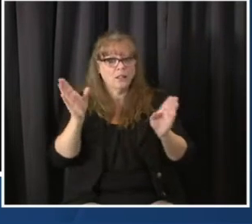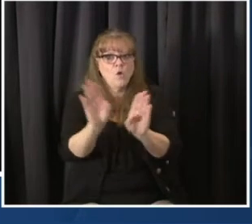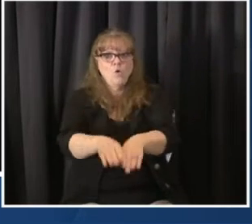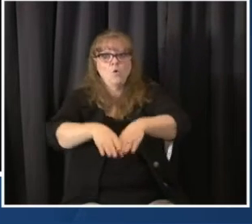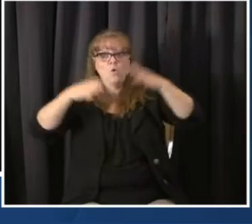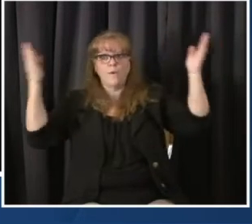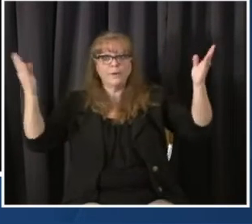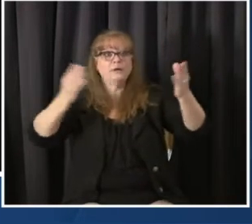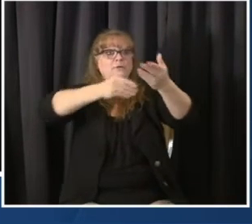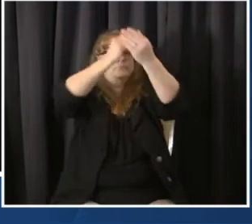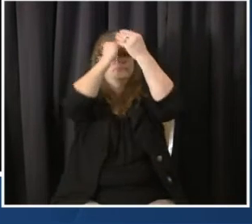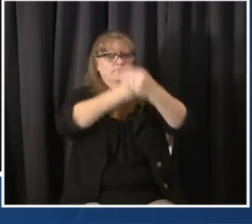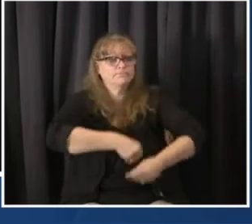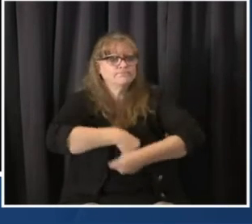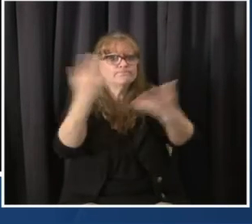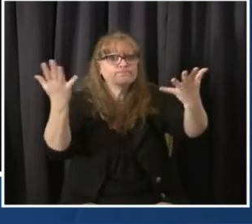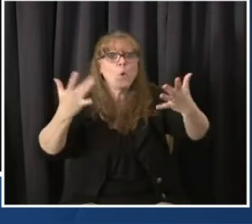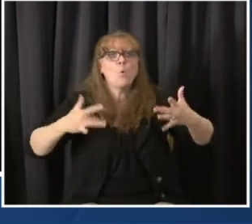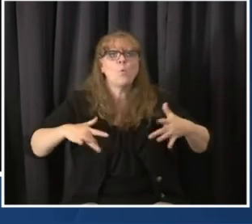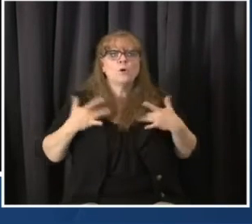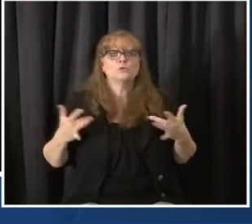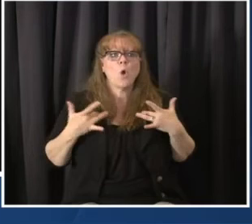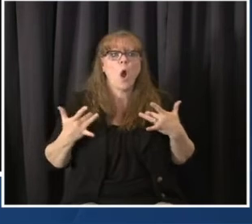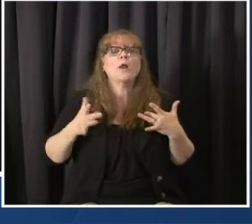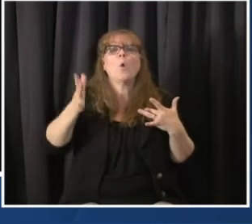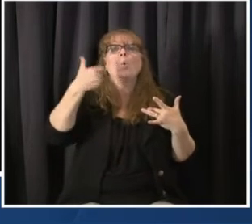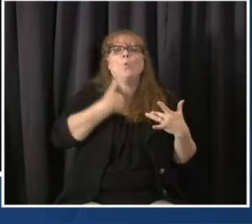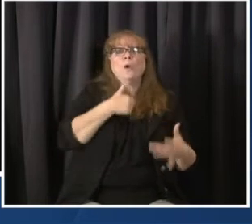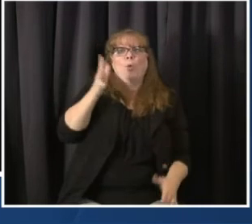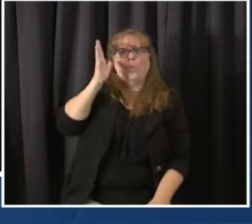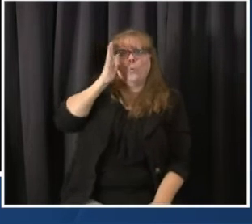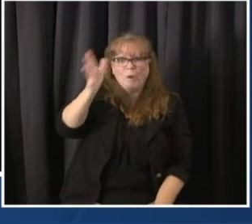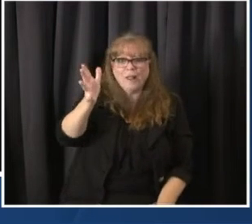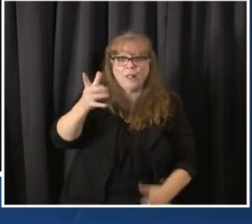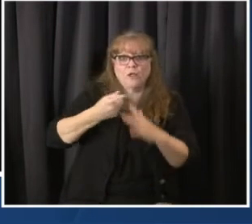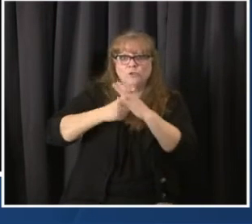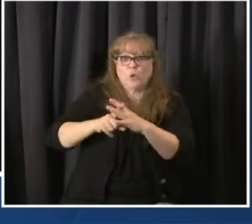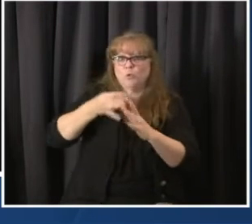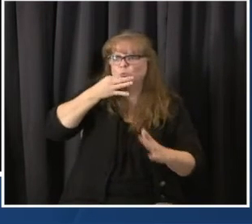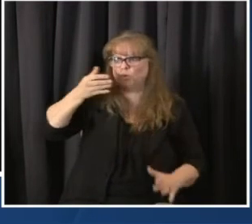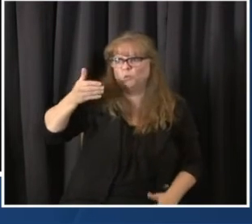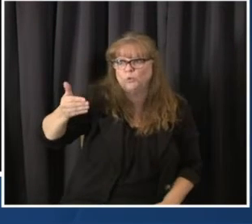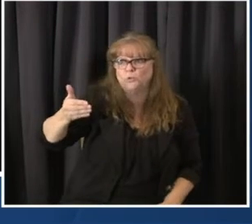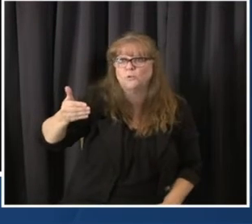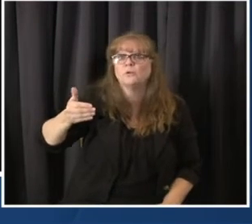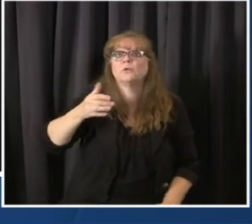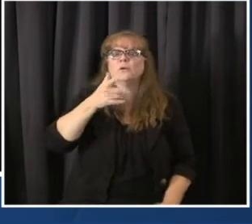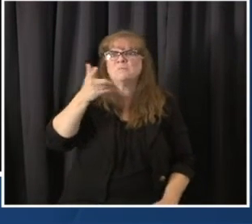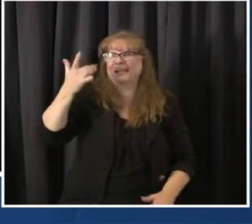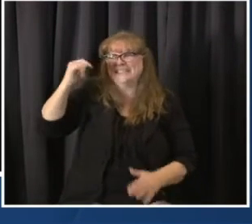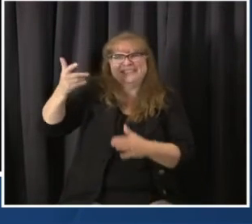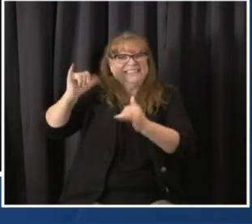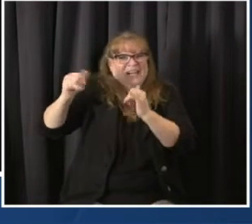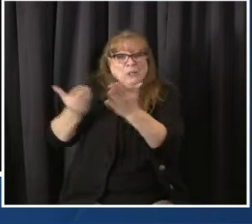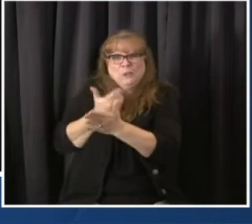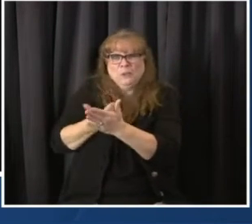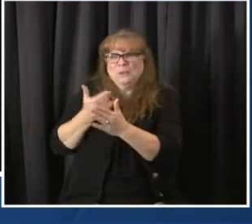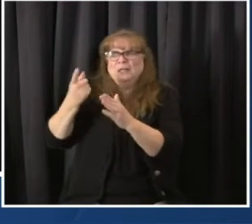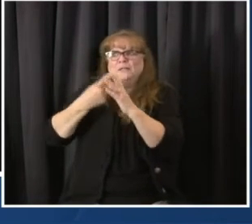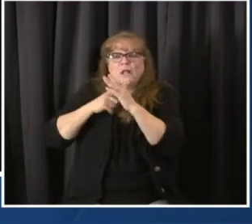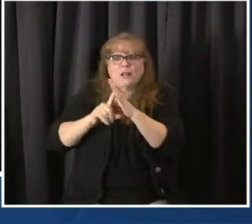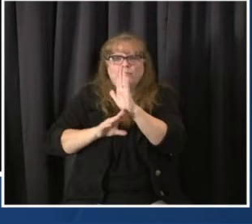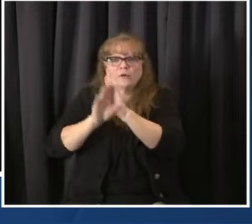be available. It's more of the IT implementation and the automation of it that's being built in real time. And that will be rolled out